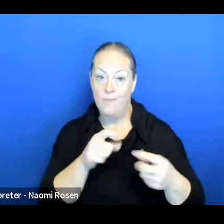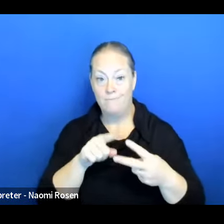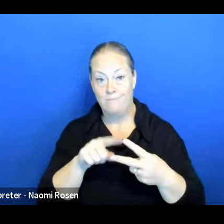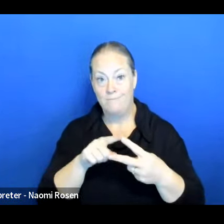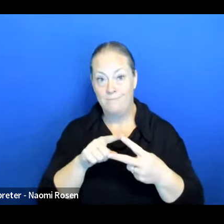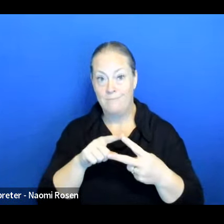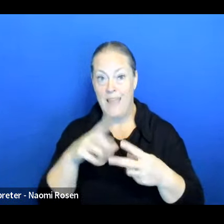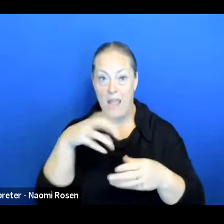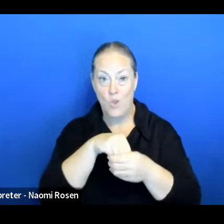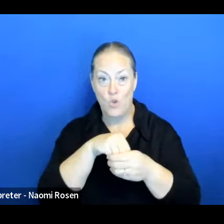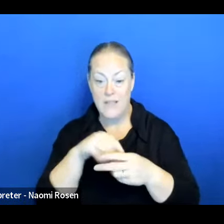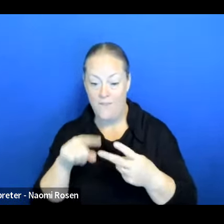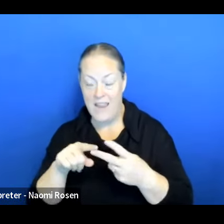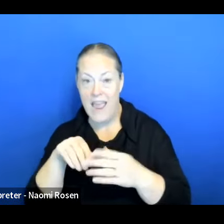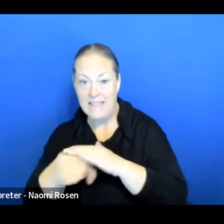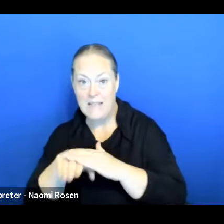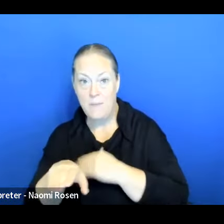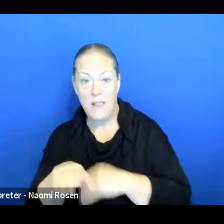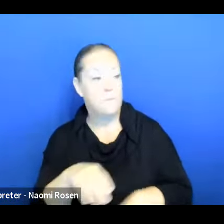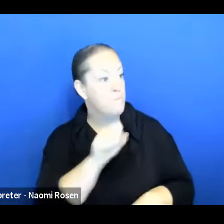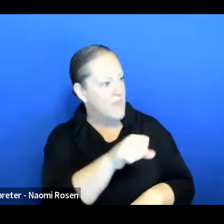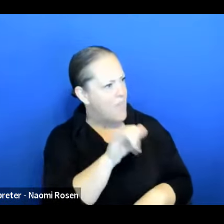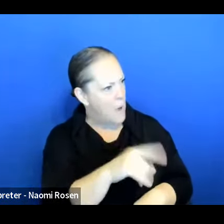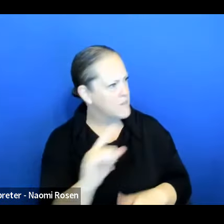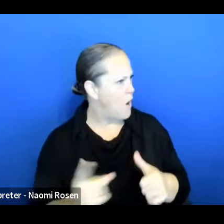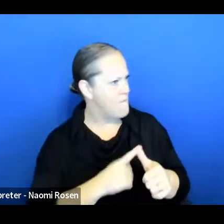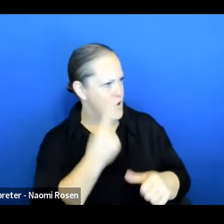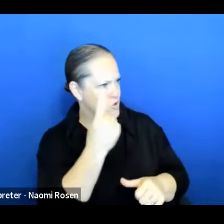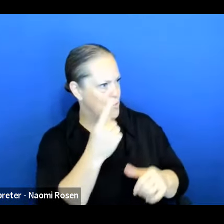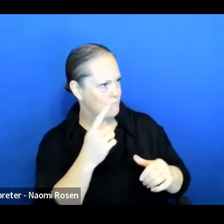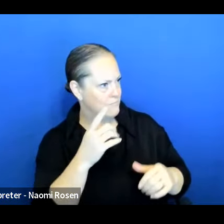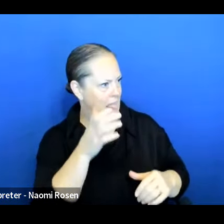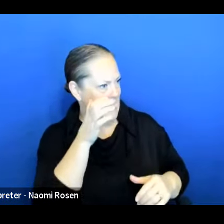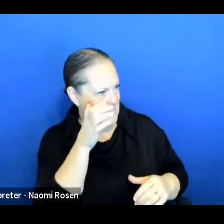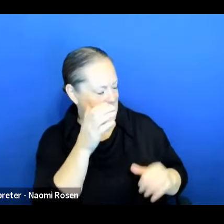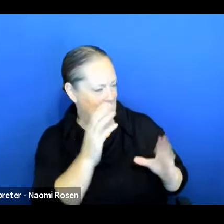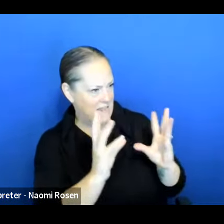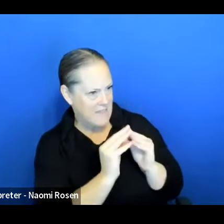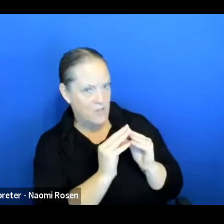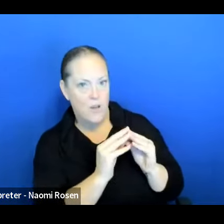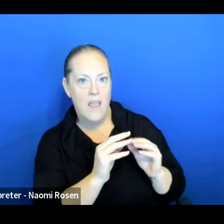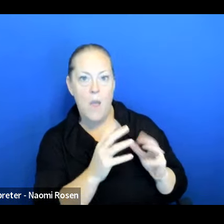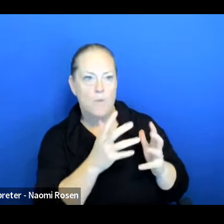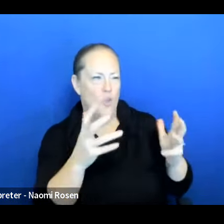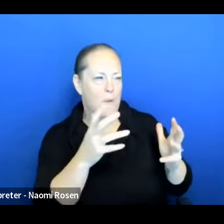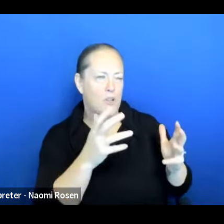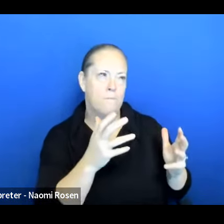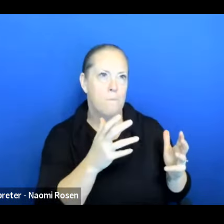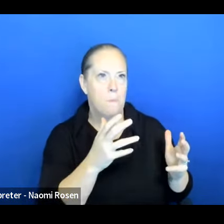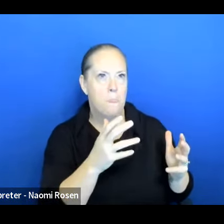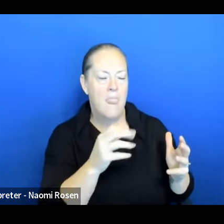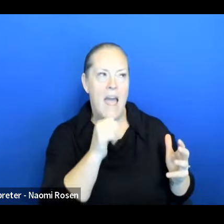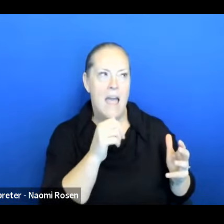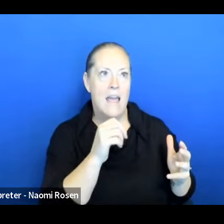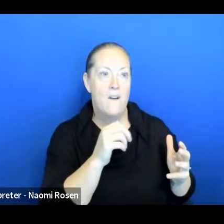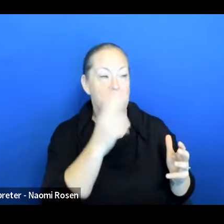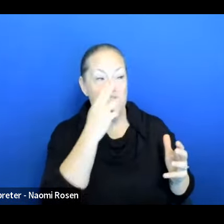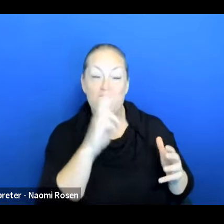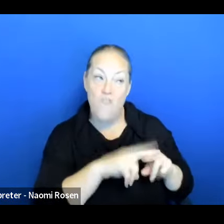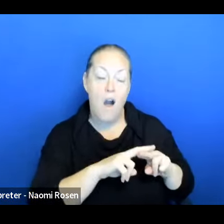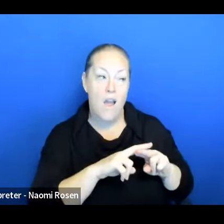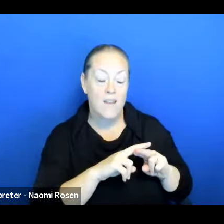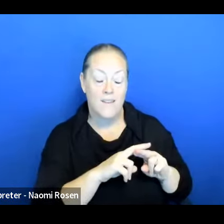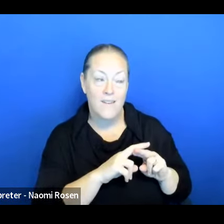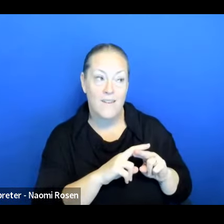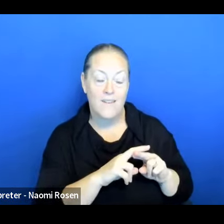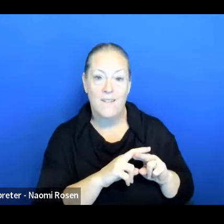was our first one, you know, it's our first in-person one. And it was, it was so much, I wouldn't say fun. It really was a lot of fun going out from